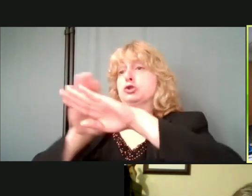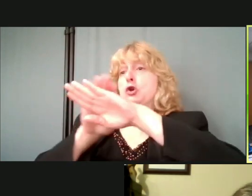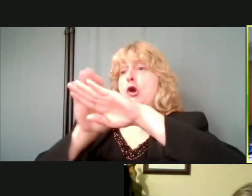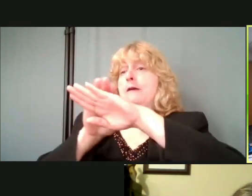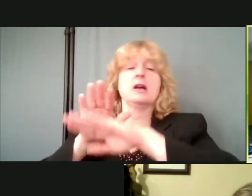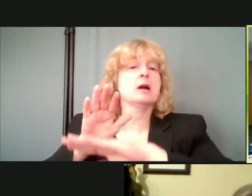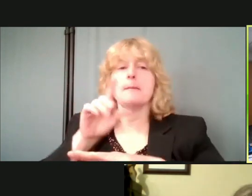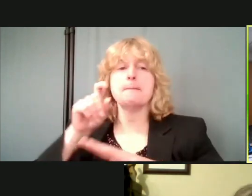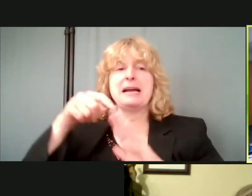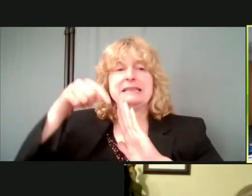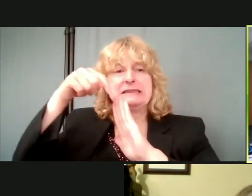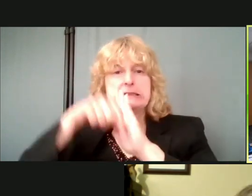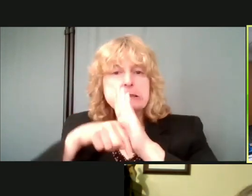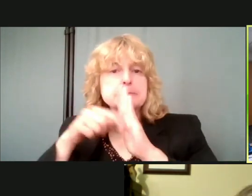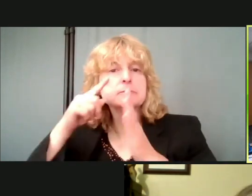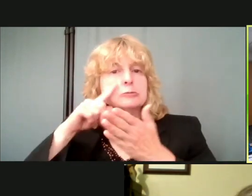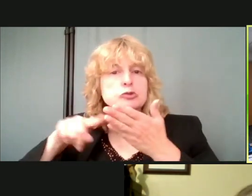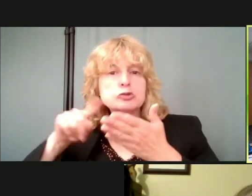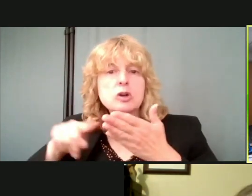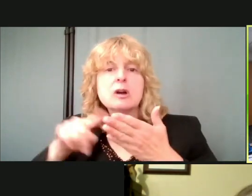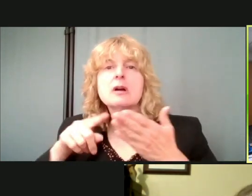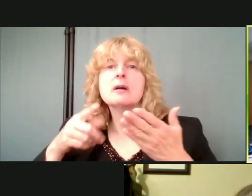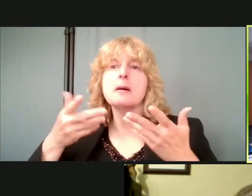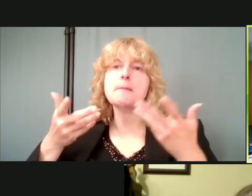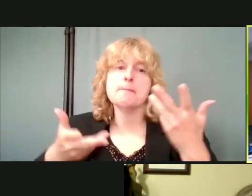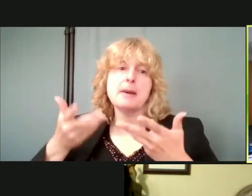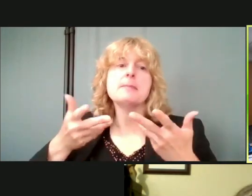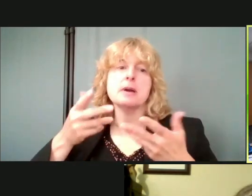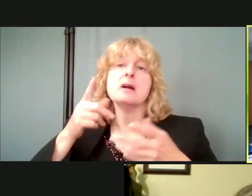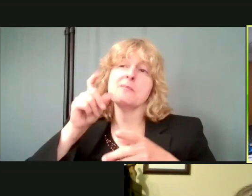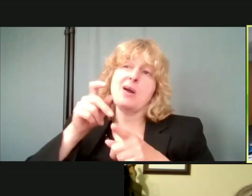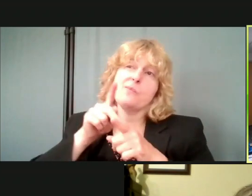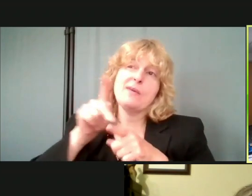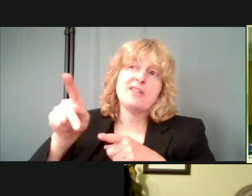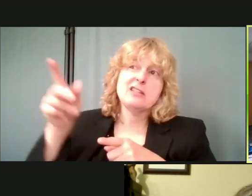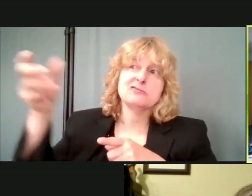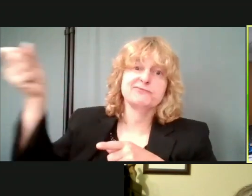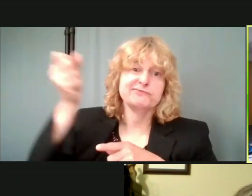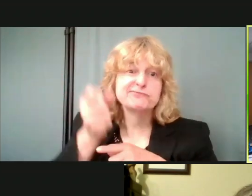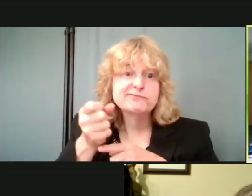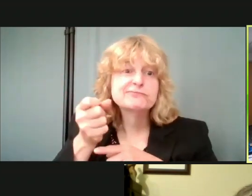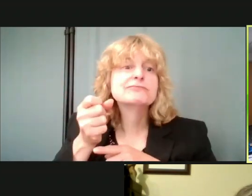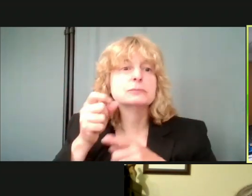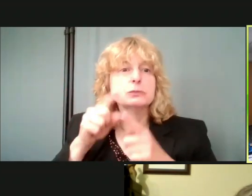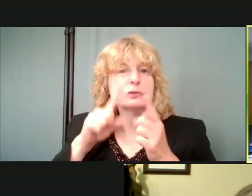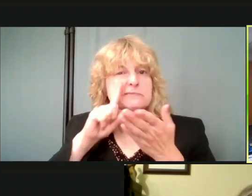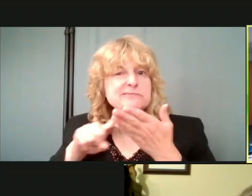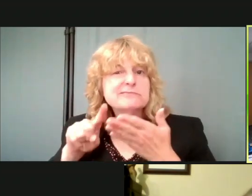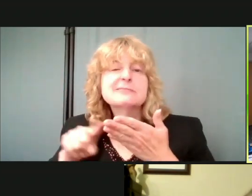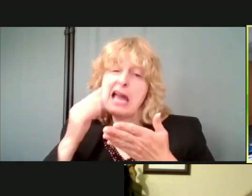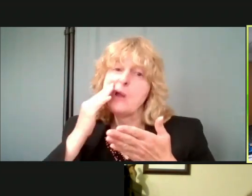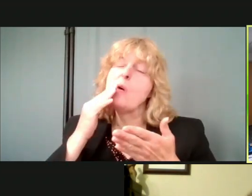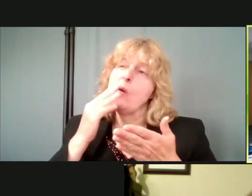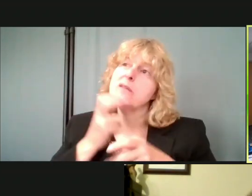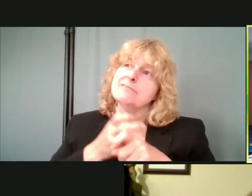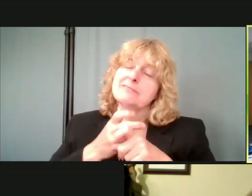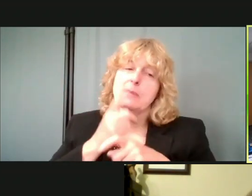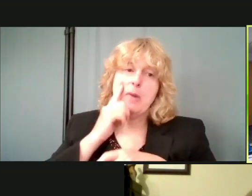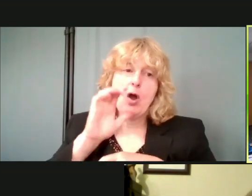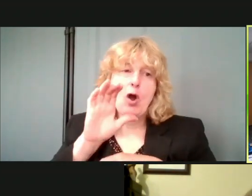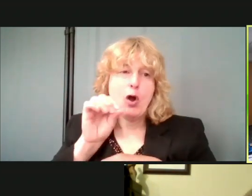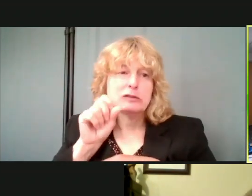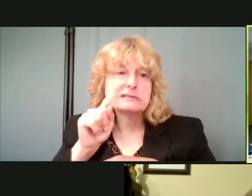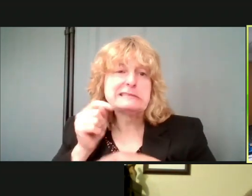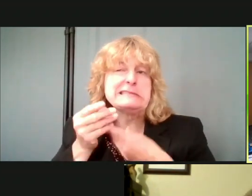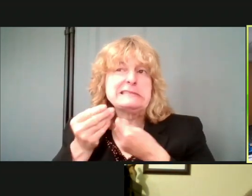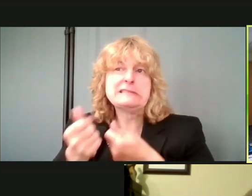if, there is, and, you know, sometimes that involves a professional. And I know that there's, you know, challenges with costs and things like that, but, um, that's the